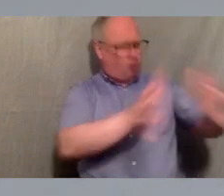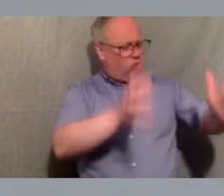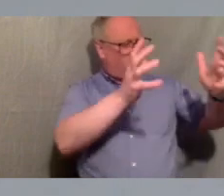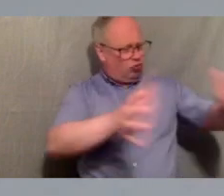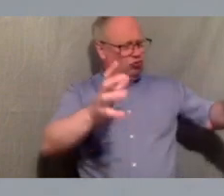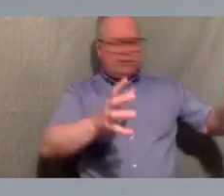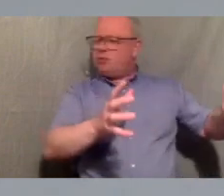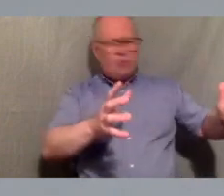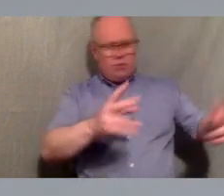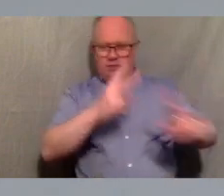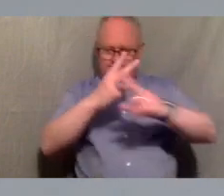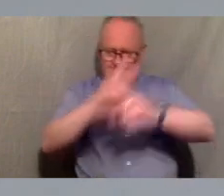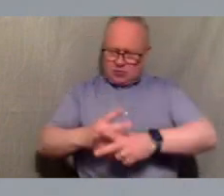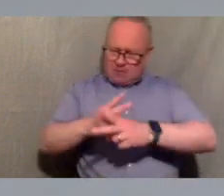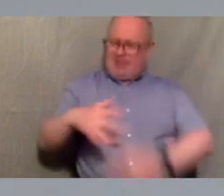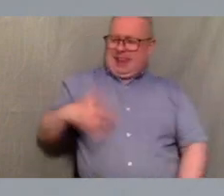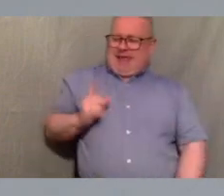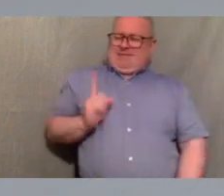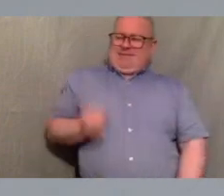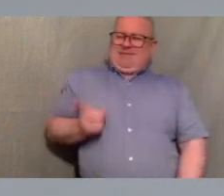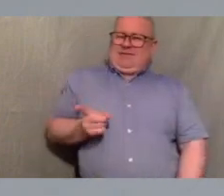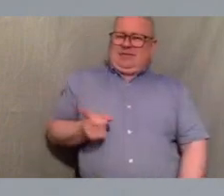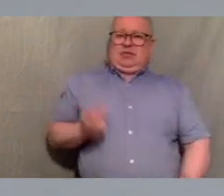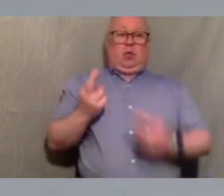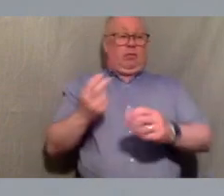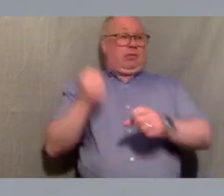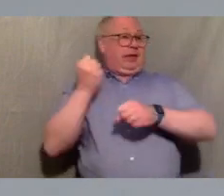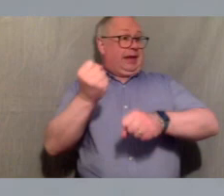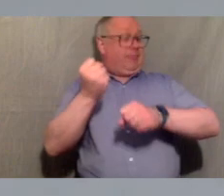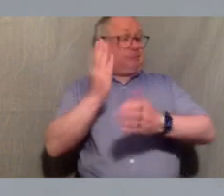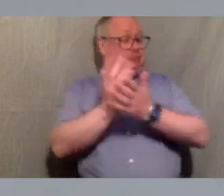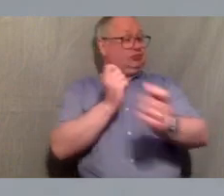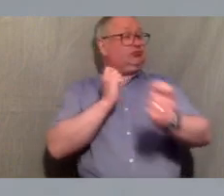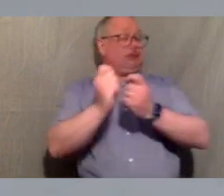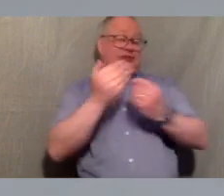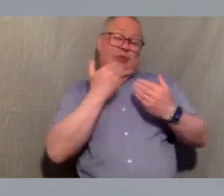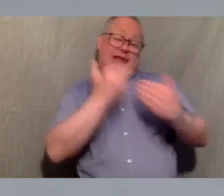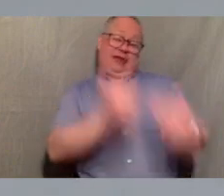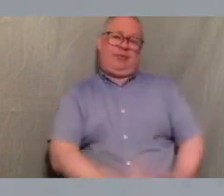and i hope this campaign will be a real force for change in that direction so thank you for listening